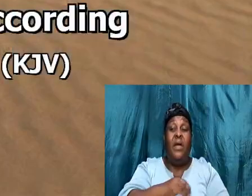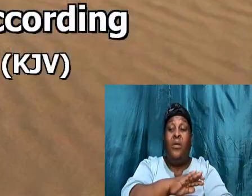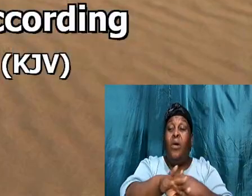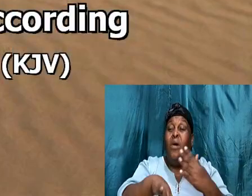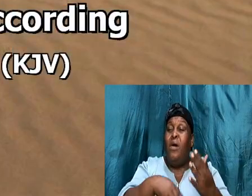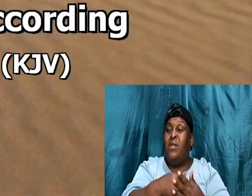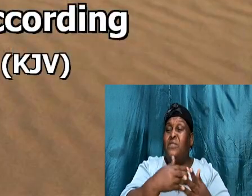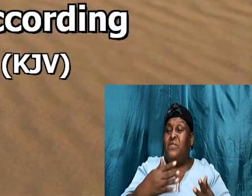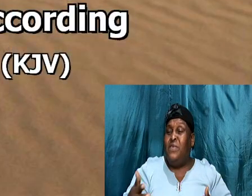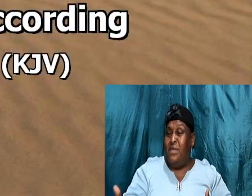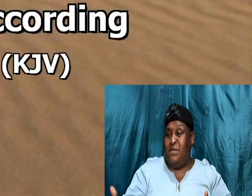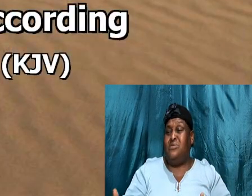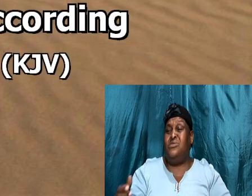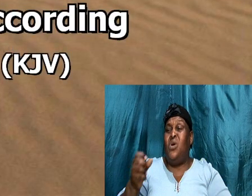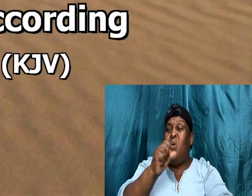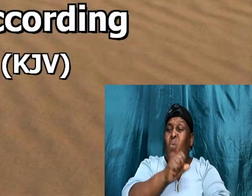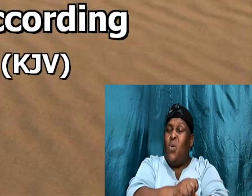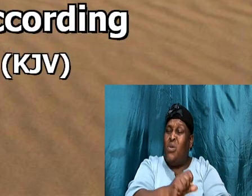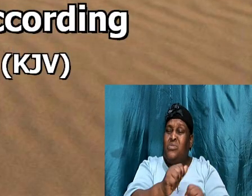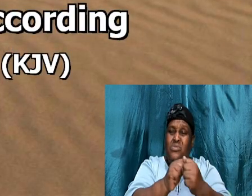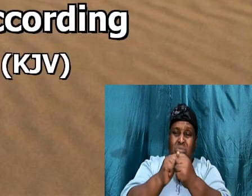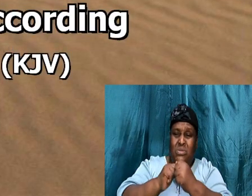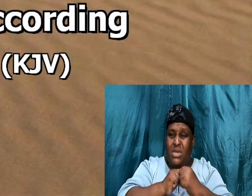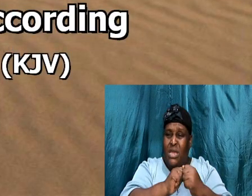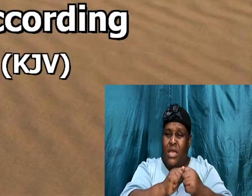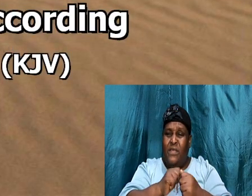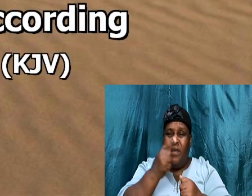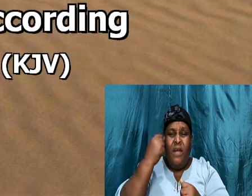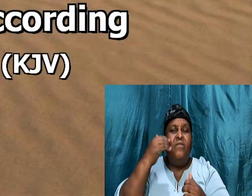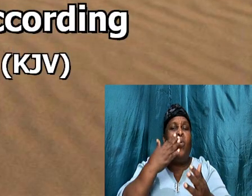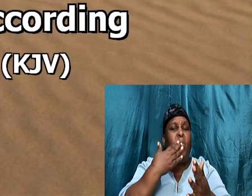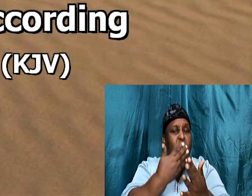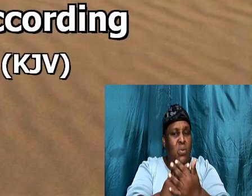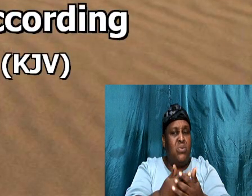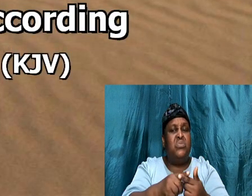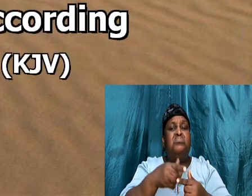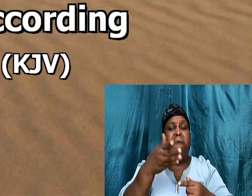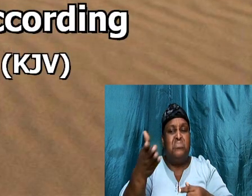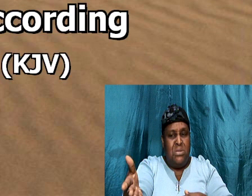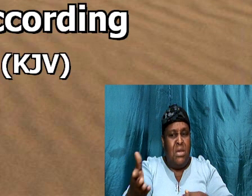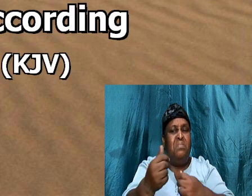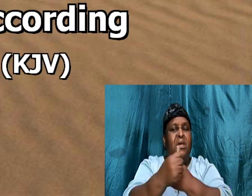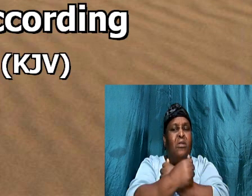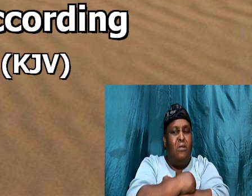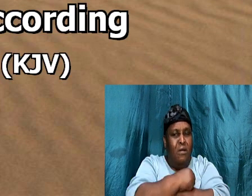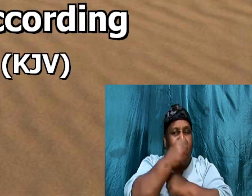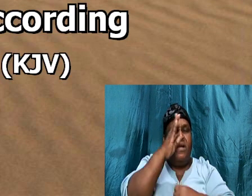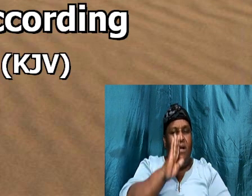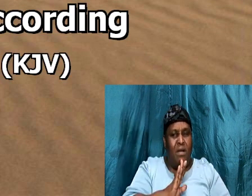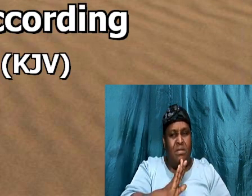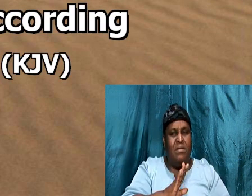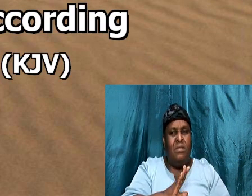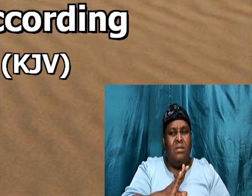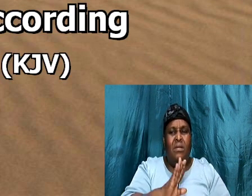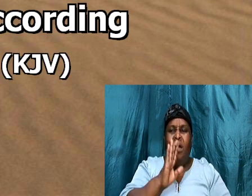that all things, work together, for good, to them that love God,